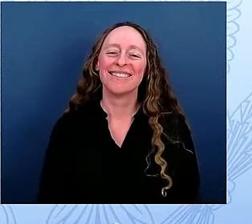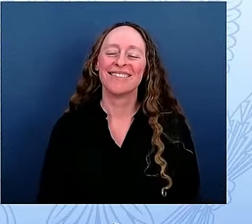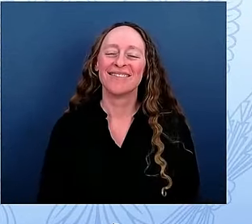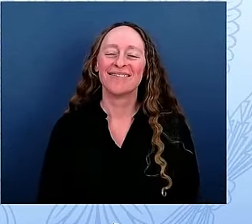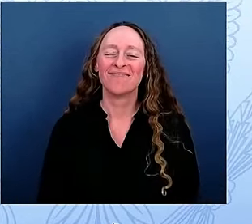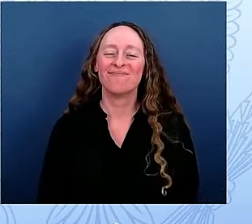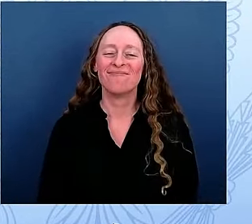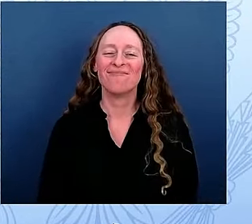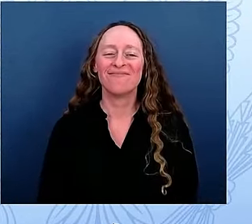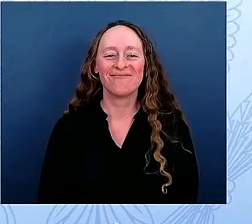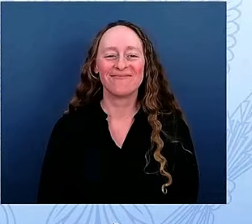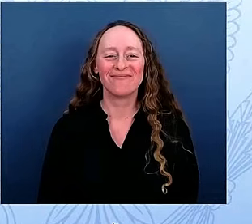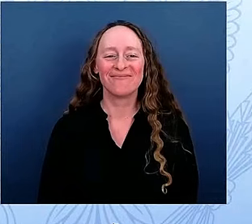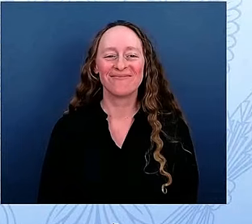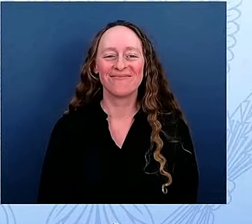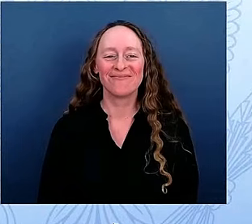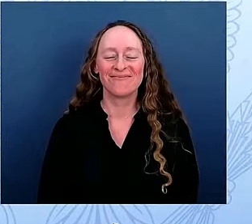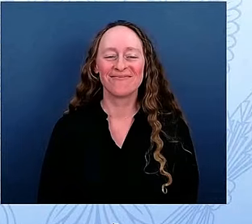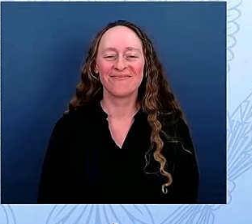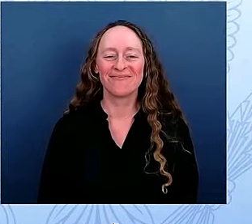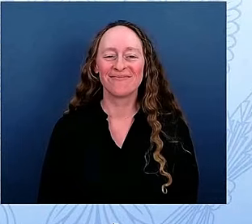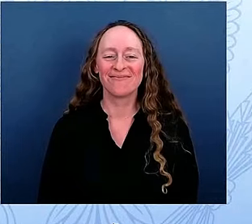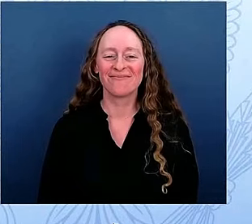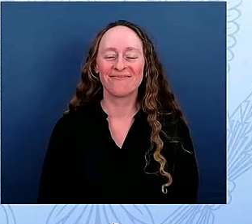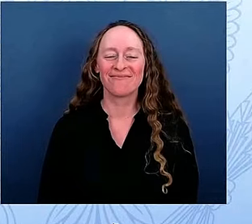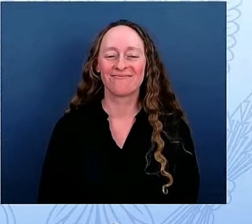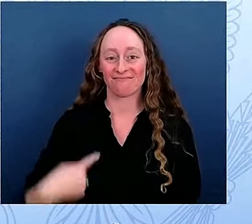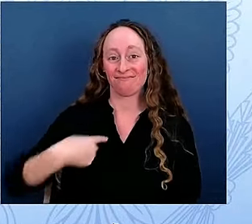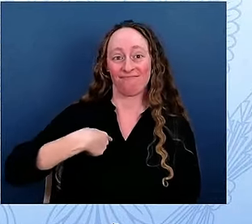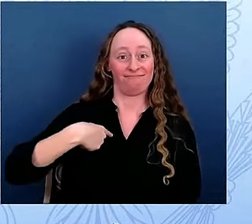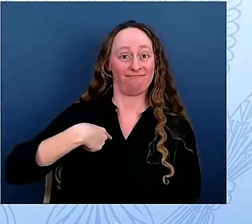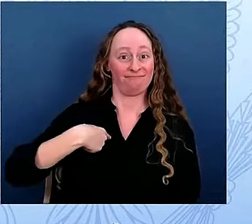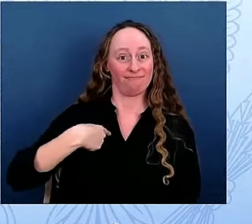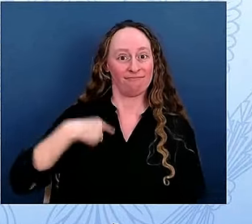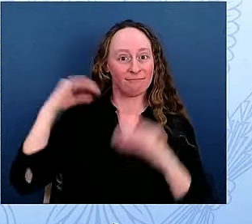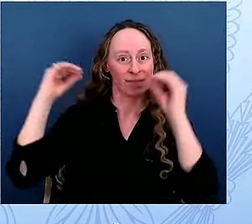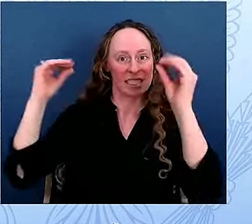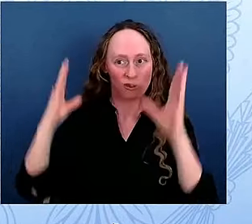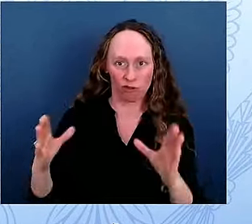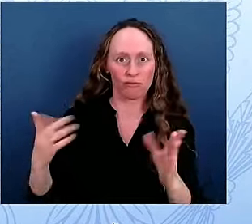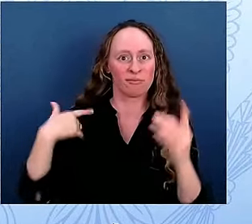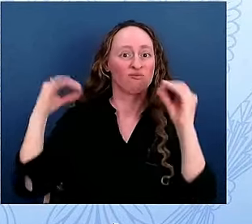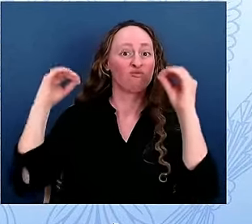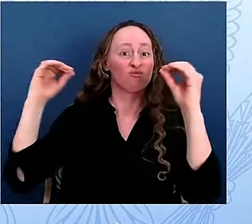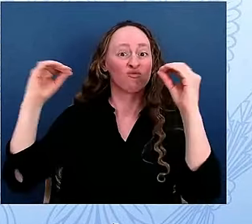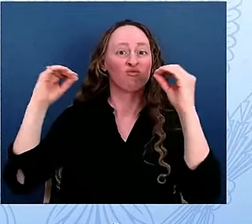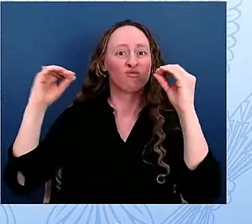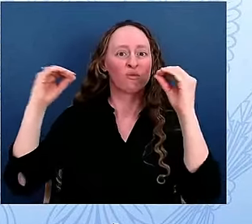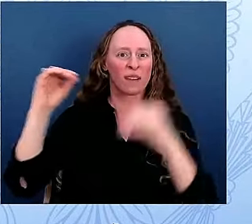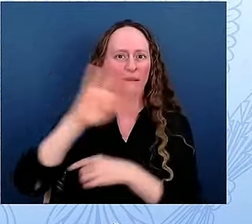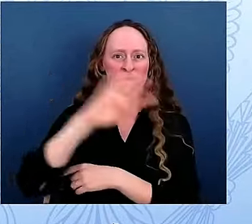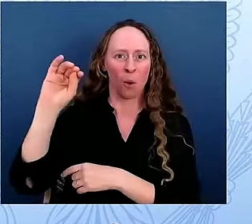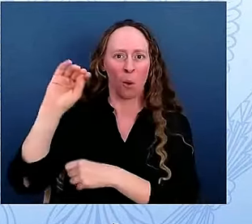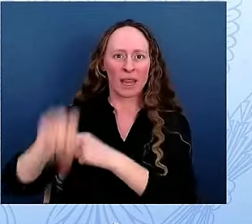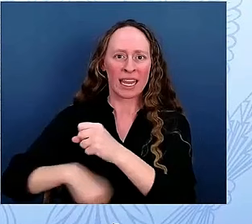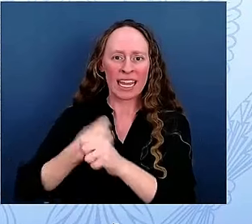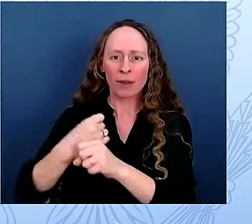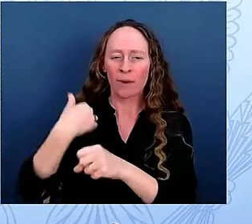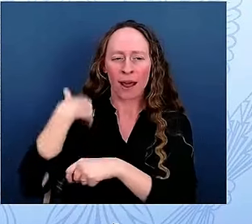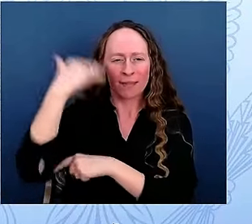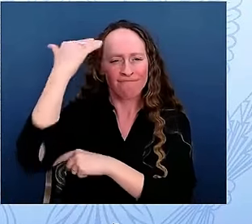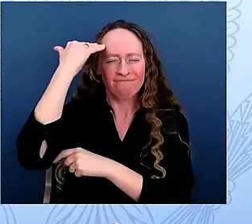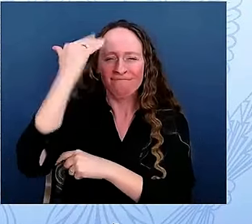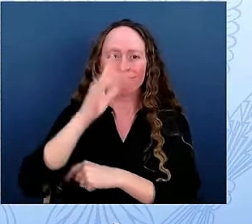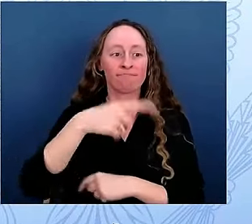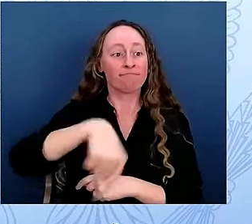As a teacher for 40 years, I know that we all learn in different ways. Some of us learn